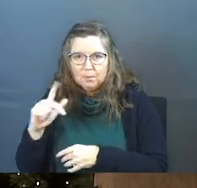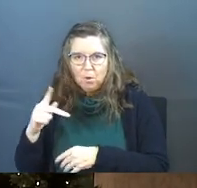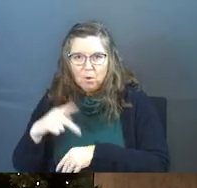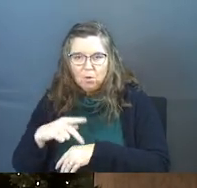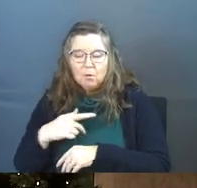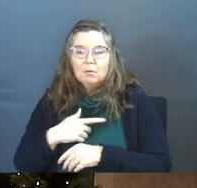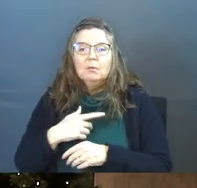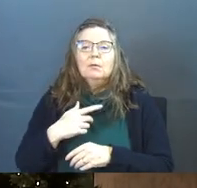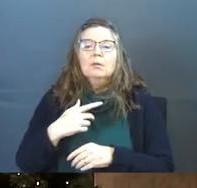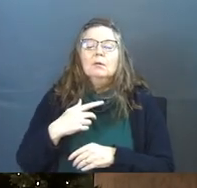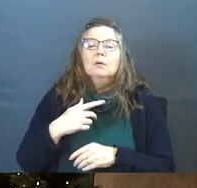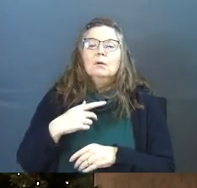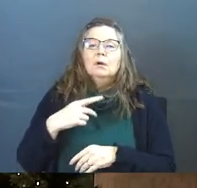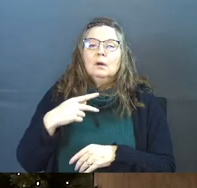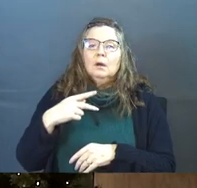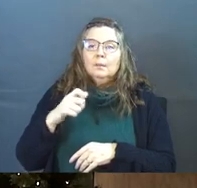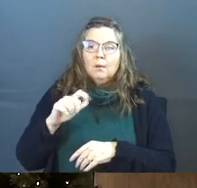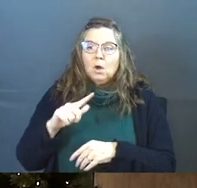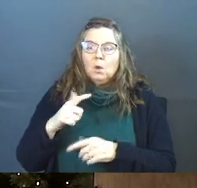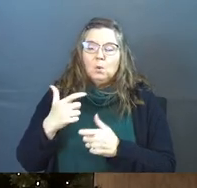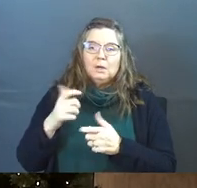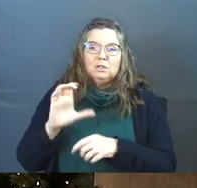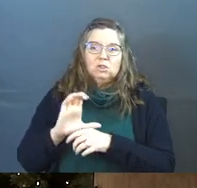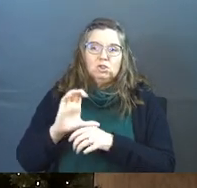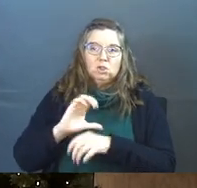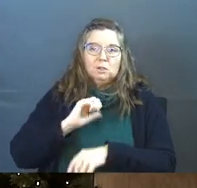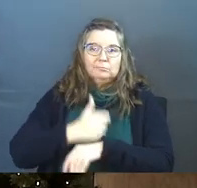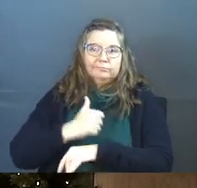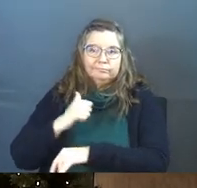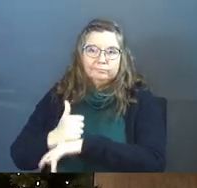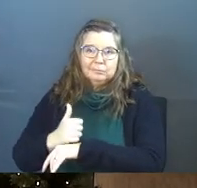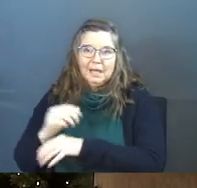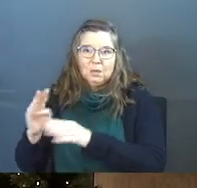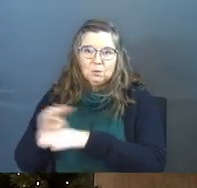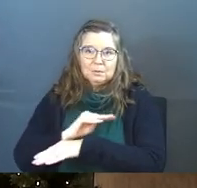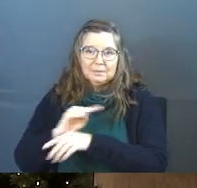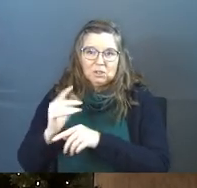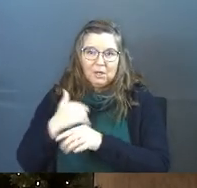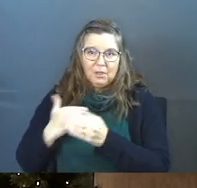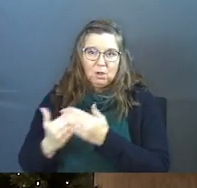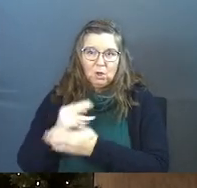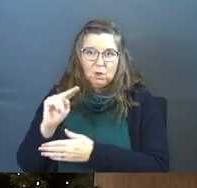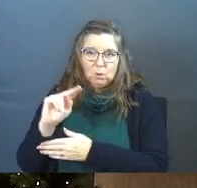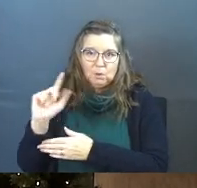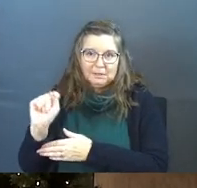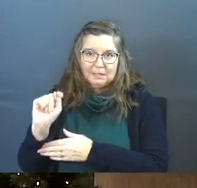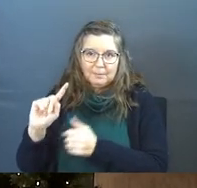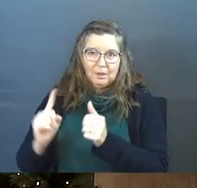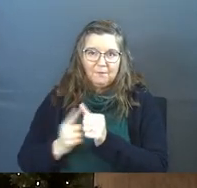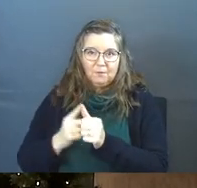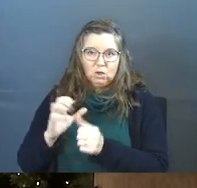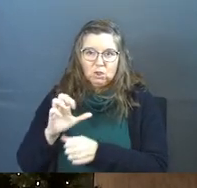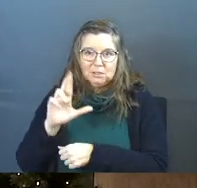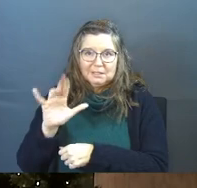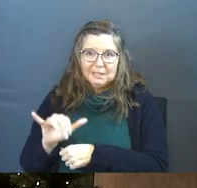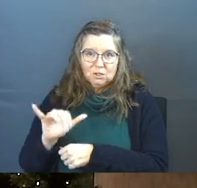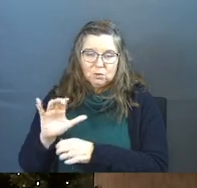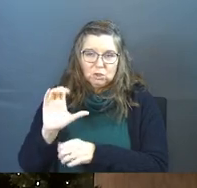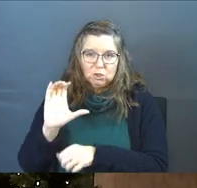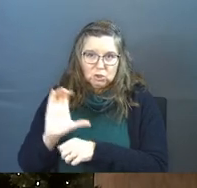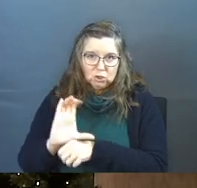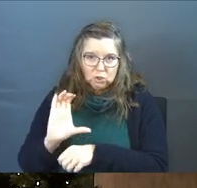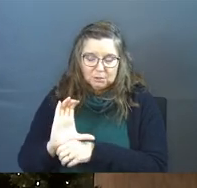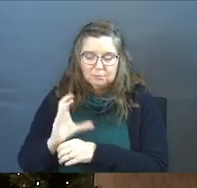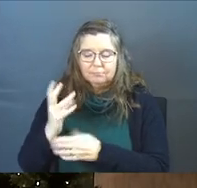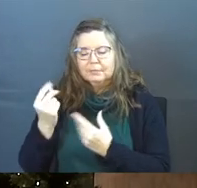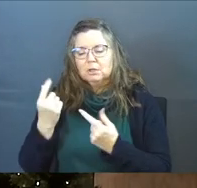The apostle Paul. Paul was this church planter, and he was a missionary in the New Testament, the first century church. And